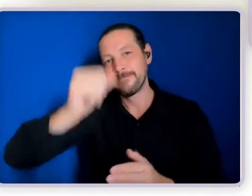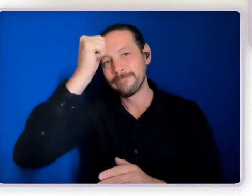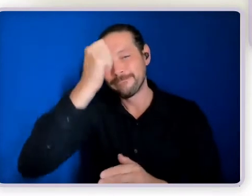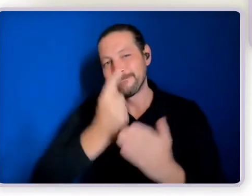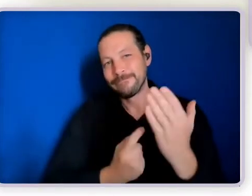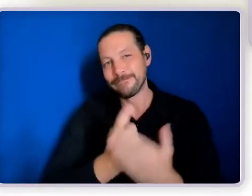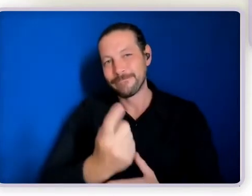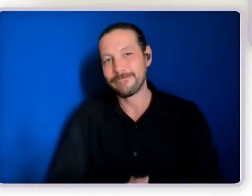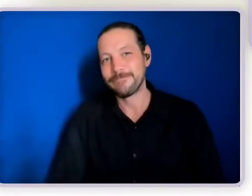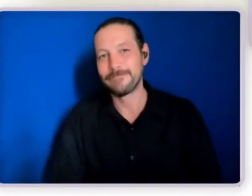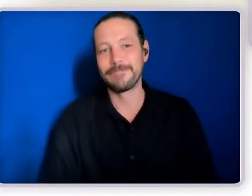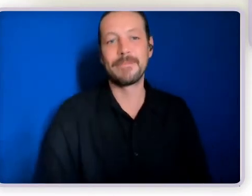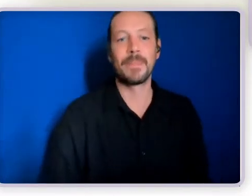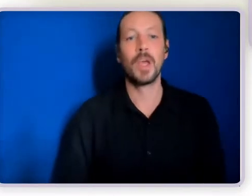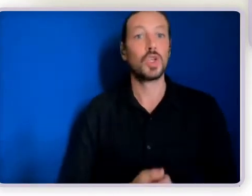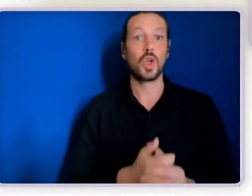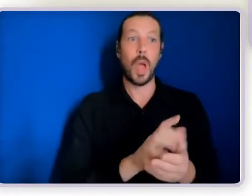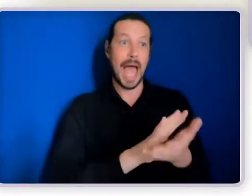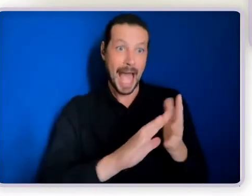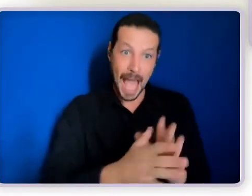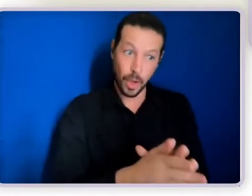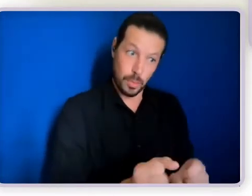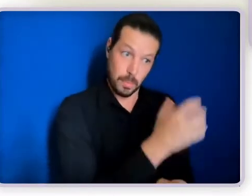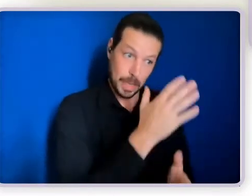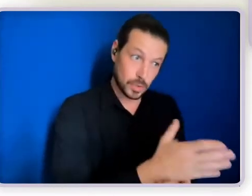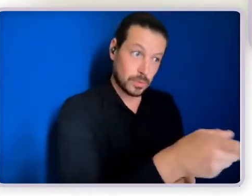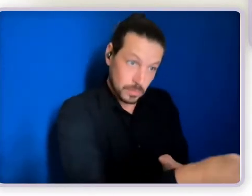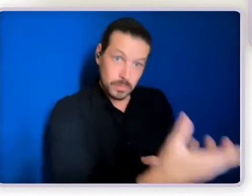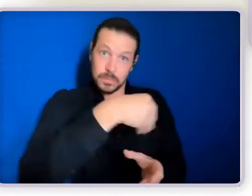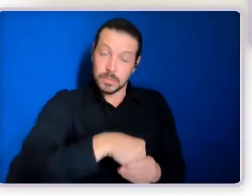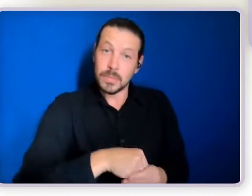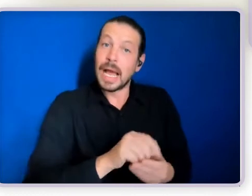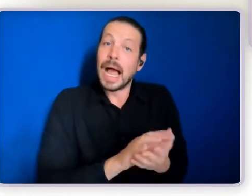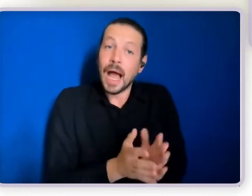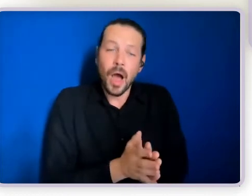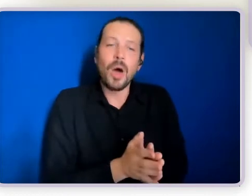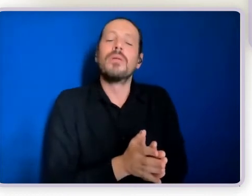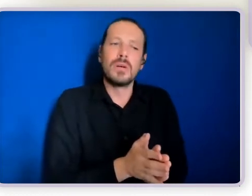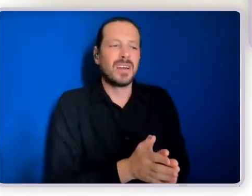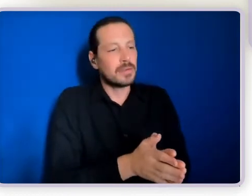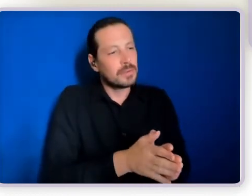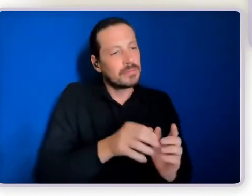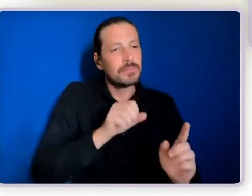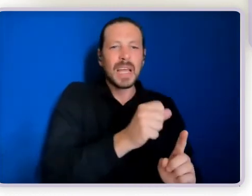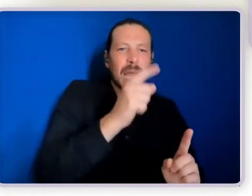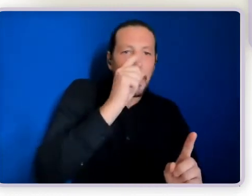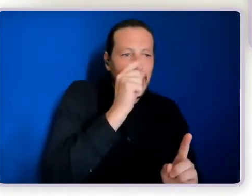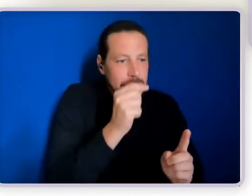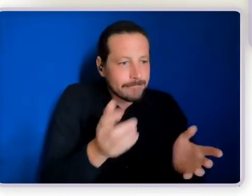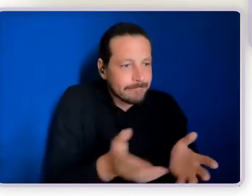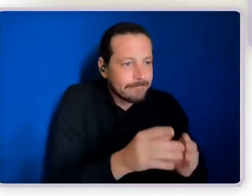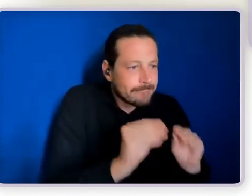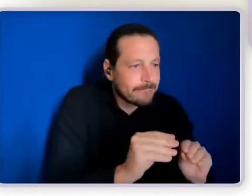So we do this in a number of ways. And one of those, primarily we focus on capacity building, building the capacity, the knowledge, wisdom,